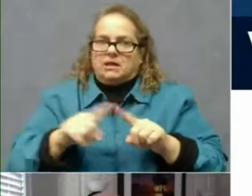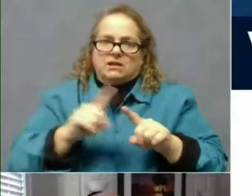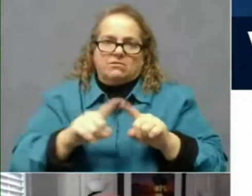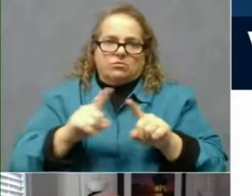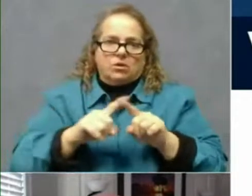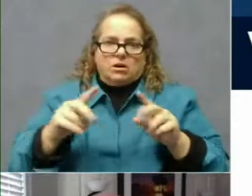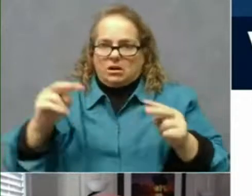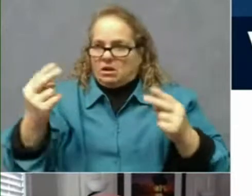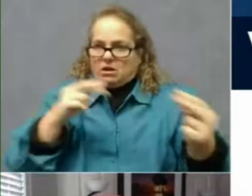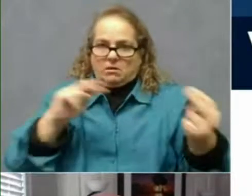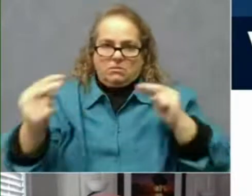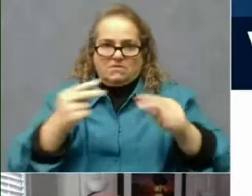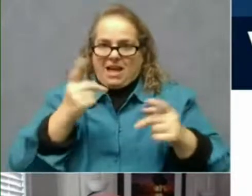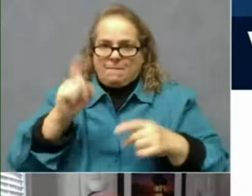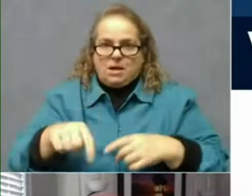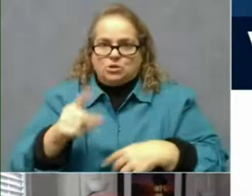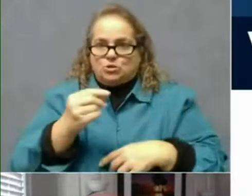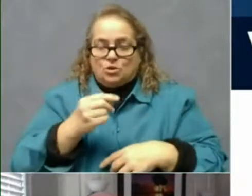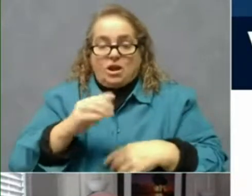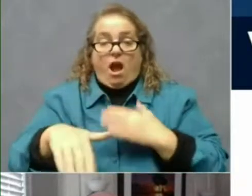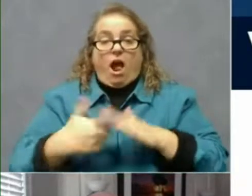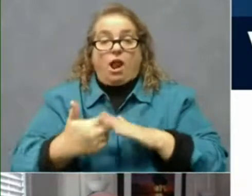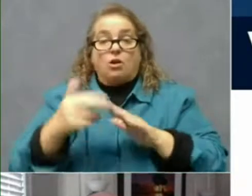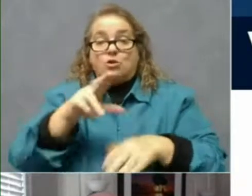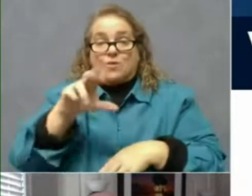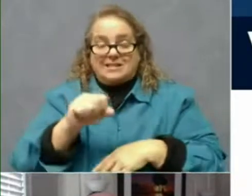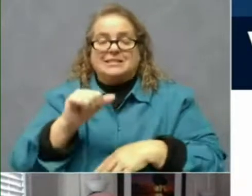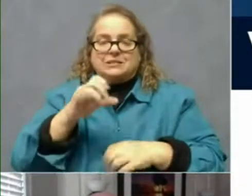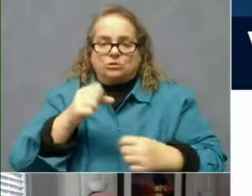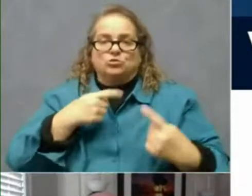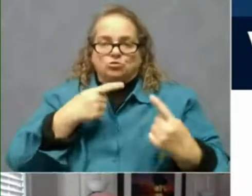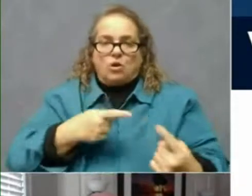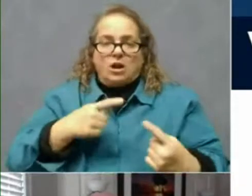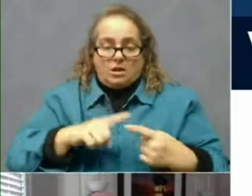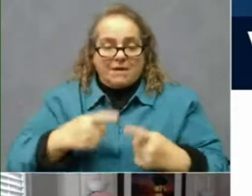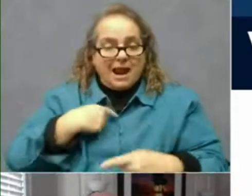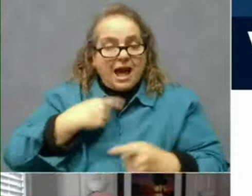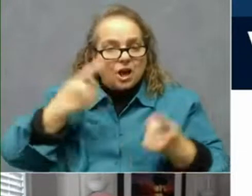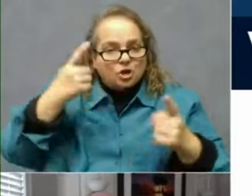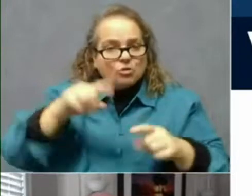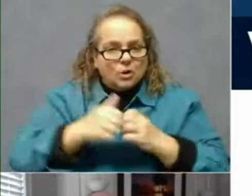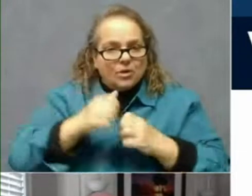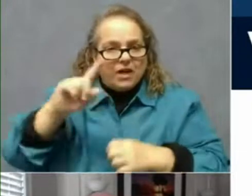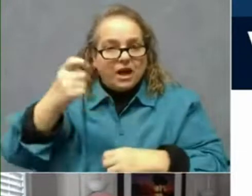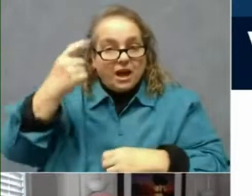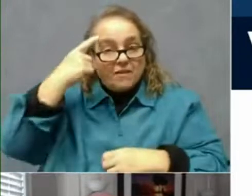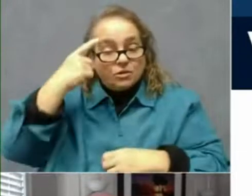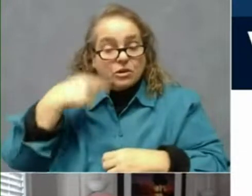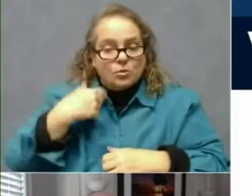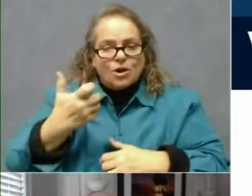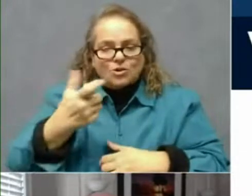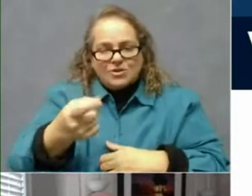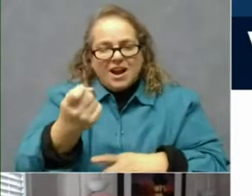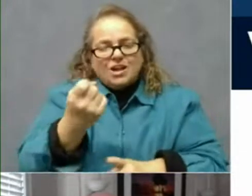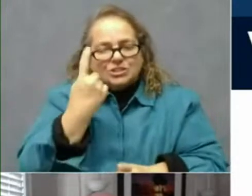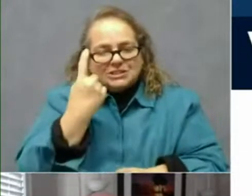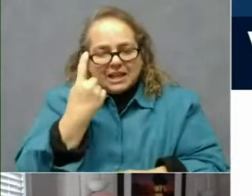the whole country is struggling with this, but I agree with the governor. I want you to understand why it doesn't happen just as quickly and